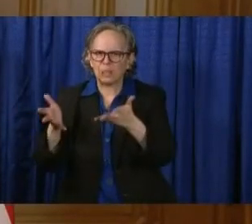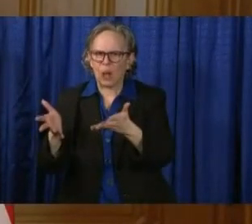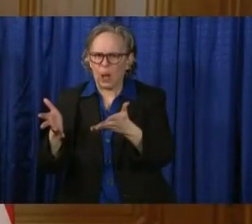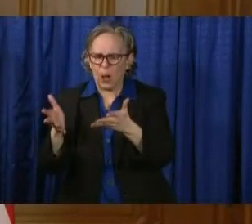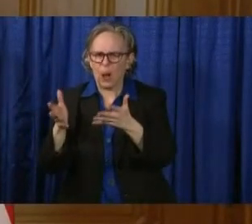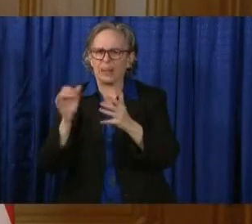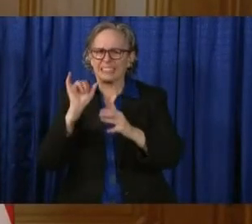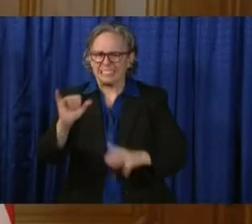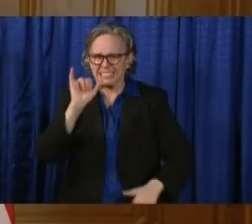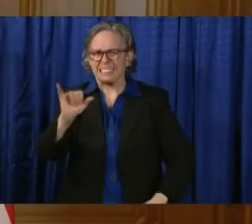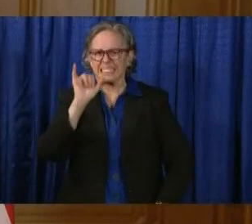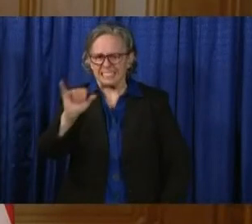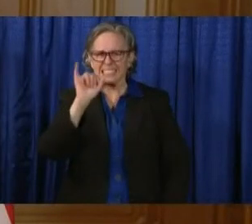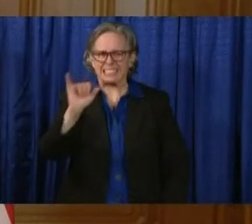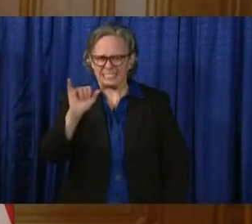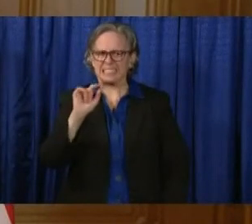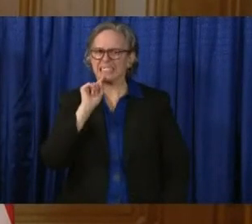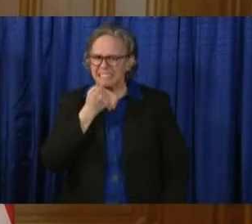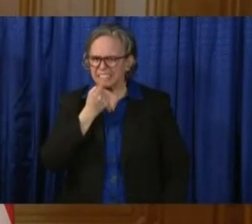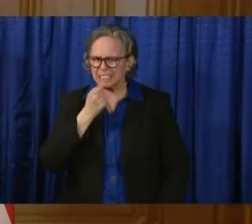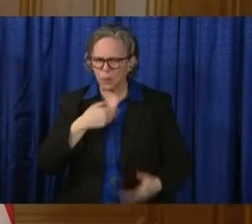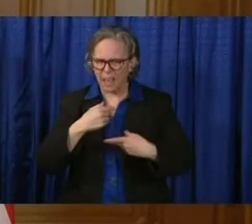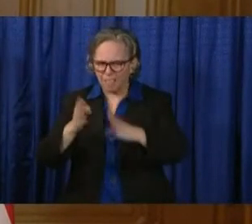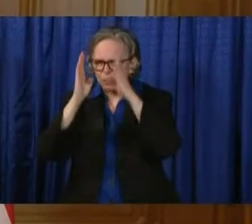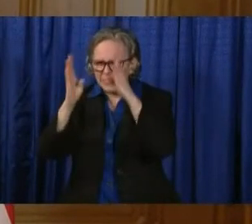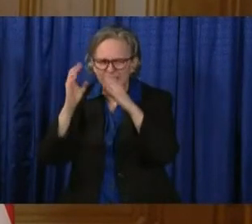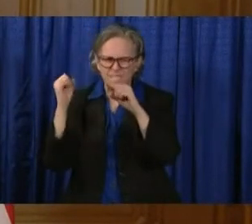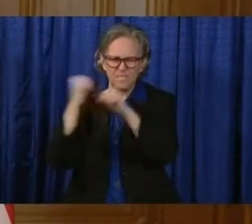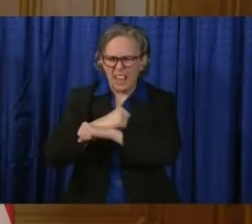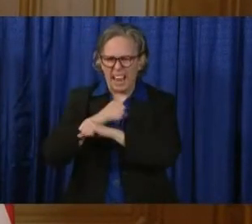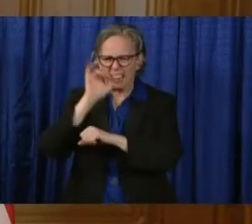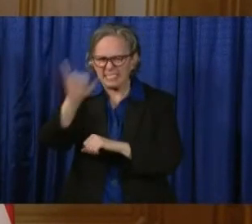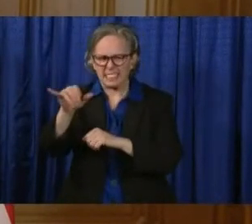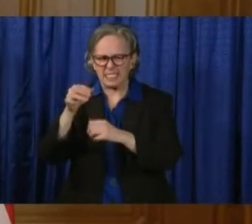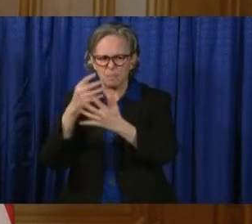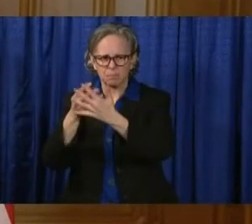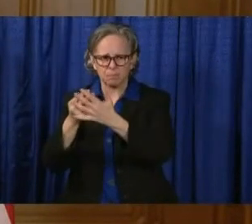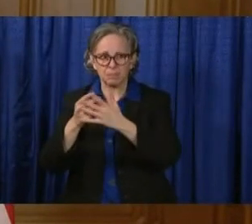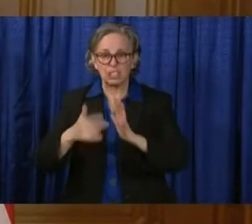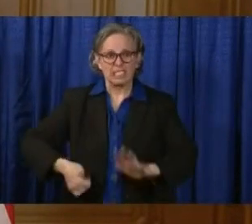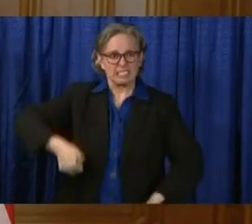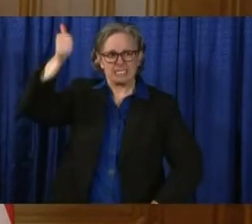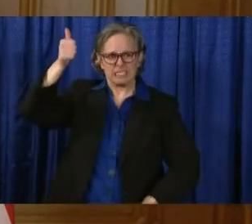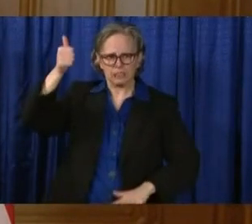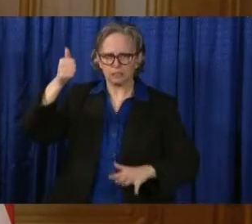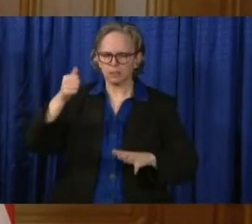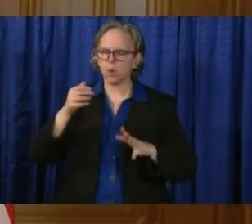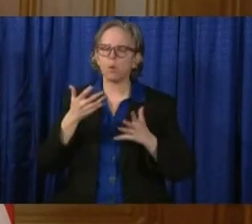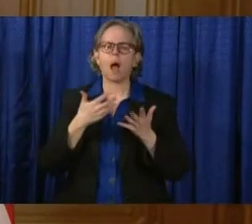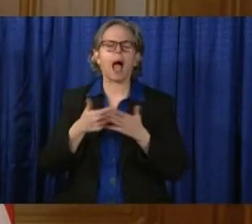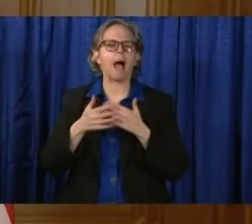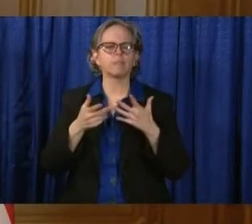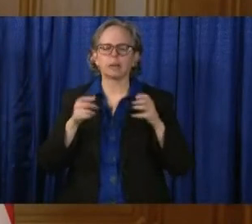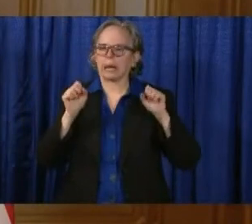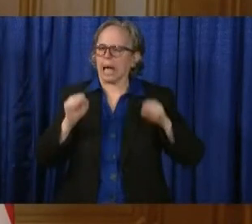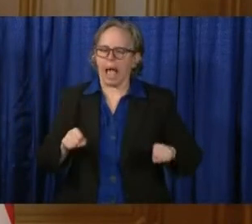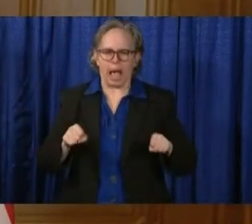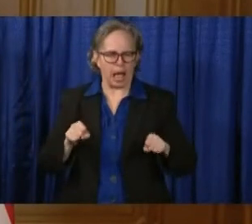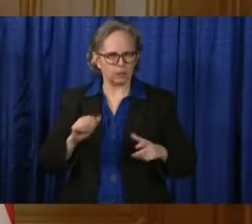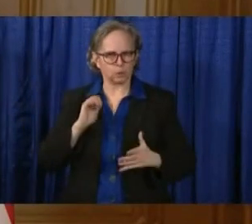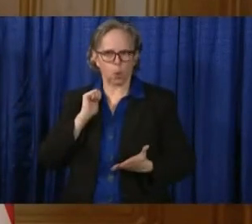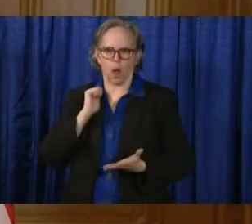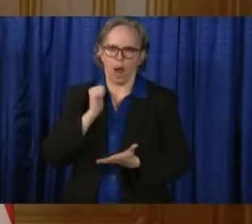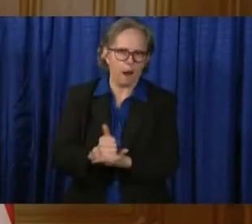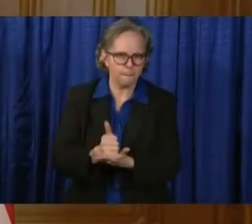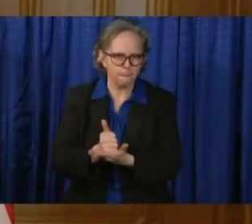to battle. But the director is doing a lot of different things. She is doing everything she can to reduce the